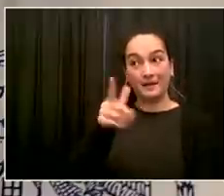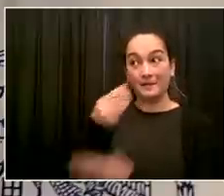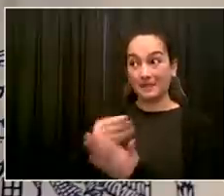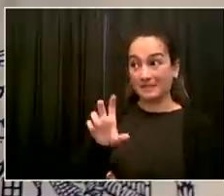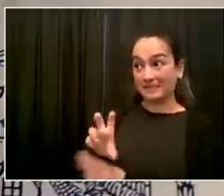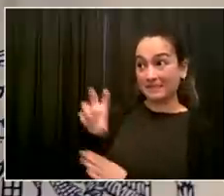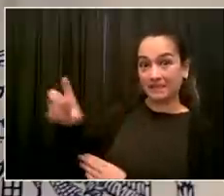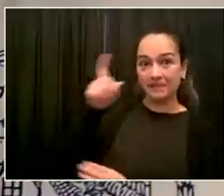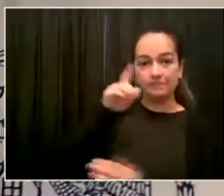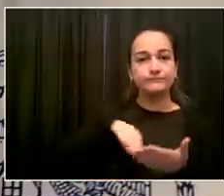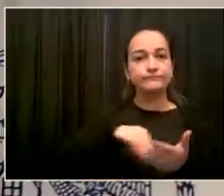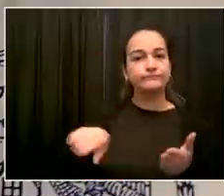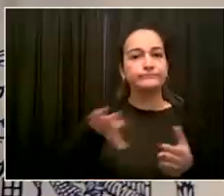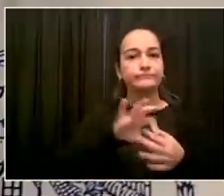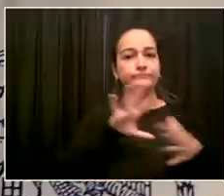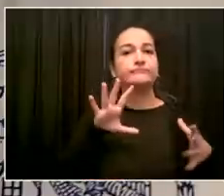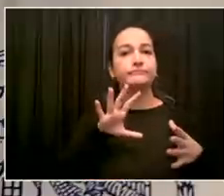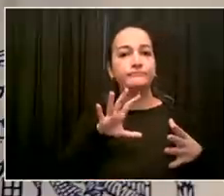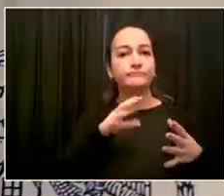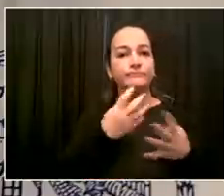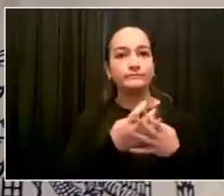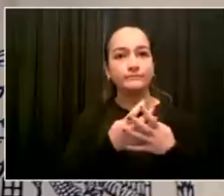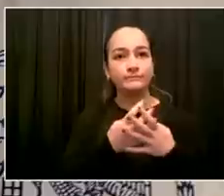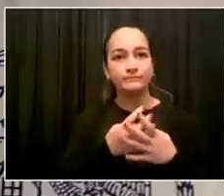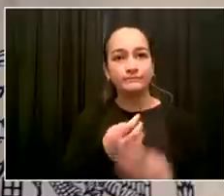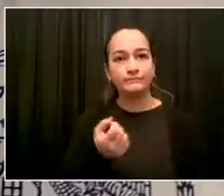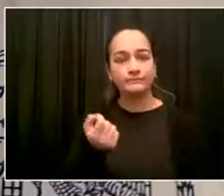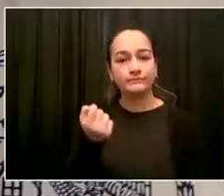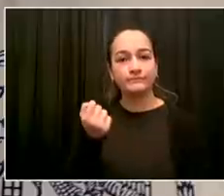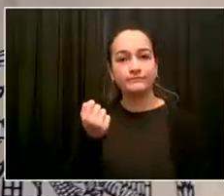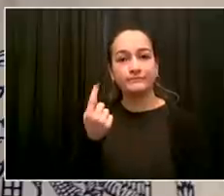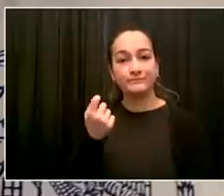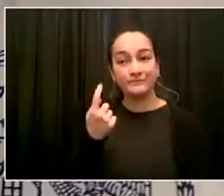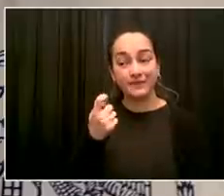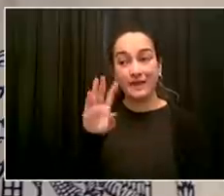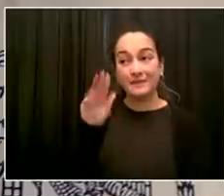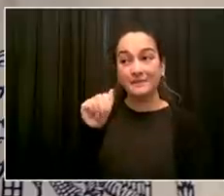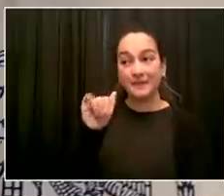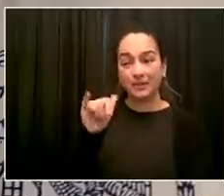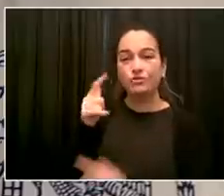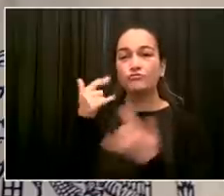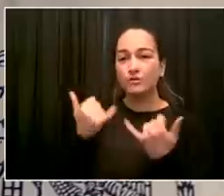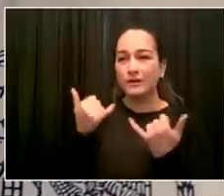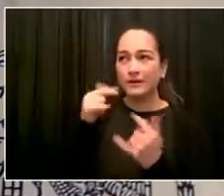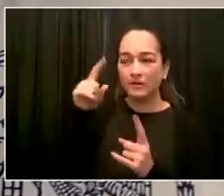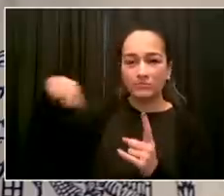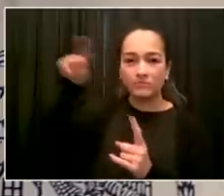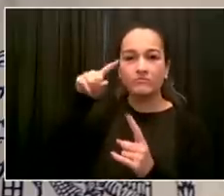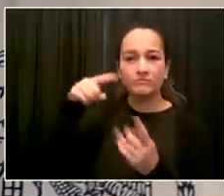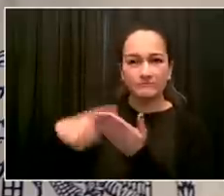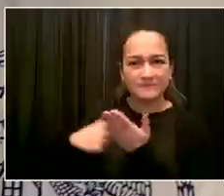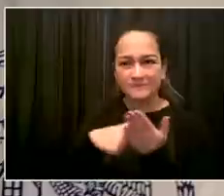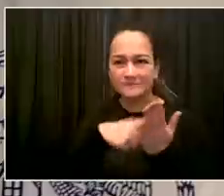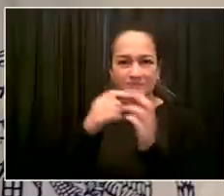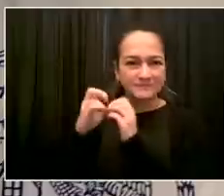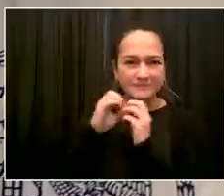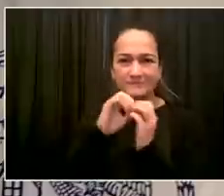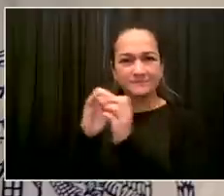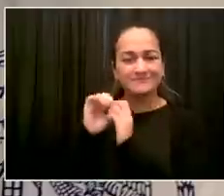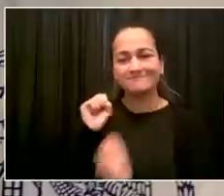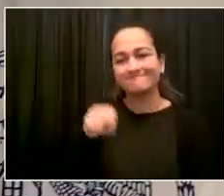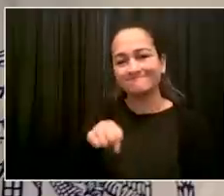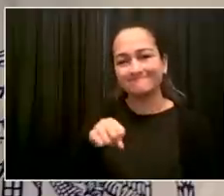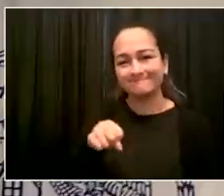sense. So I don't hear reports that the advocates are raising. I'm certainly not hearing that from district